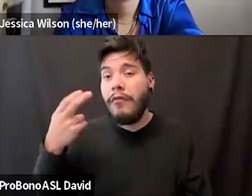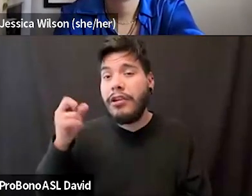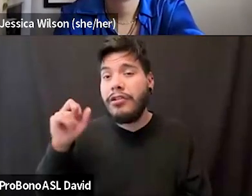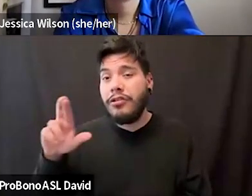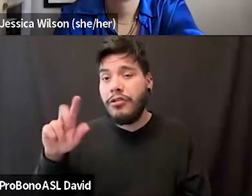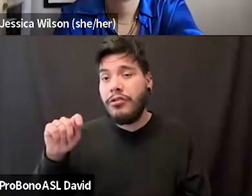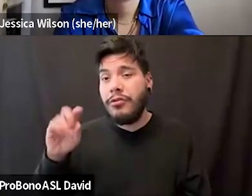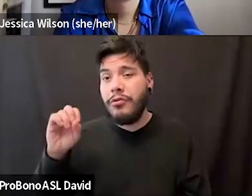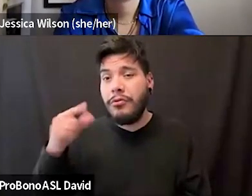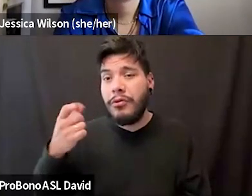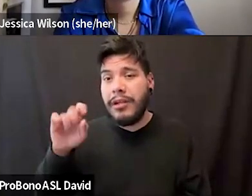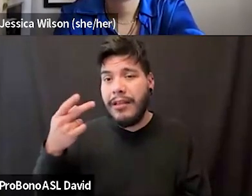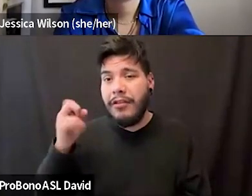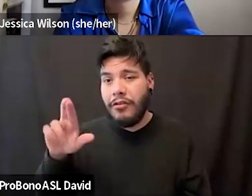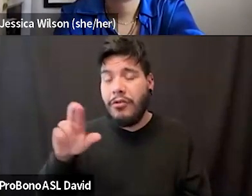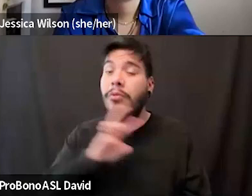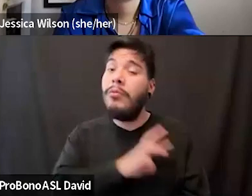websites are